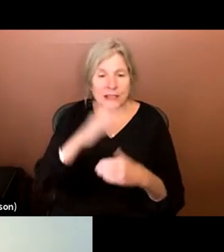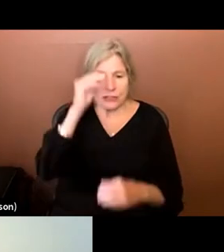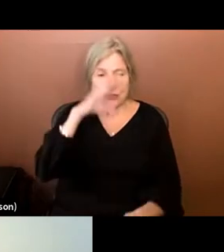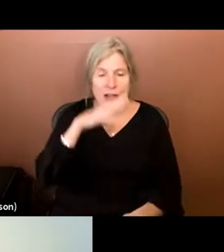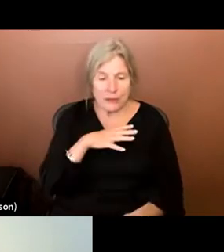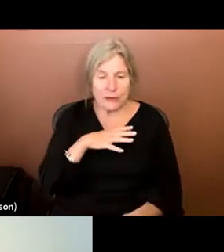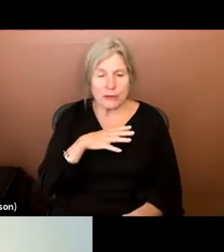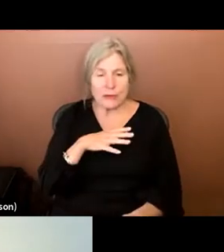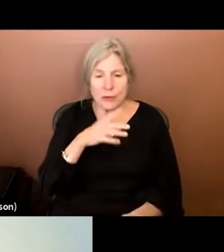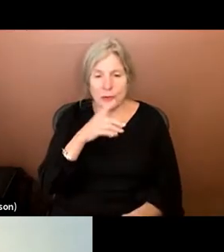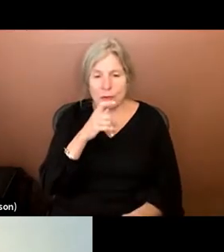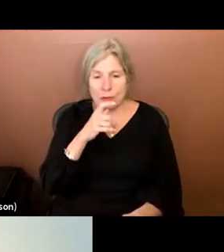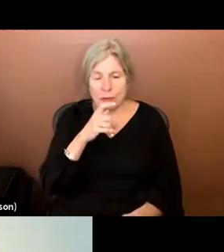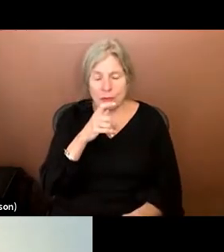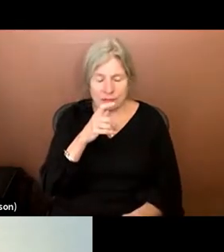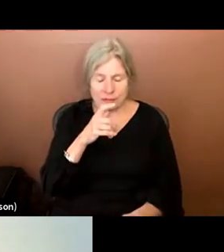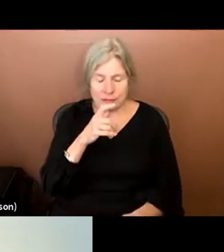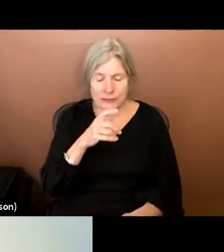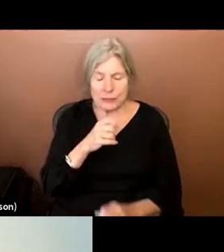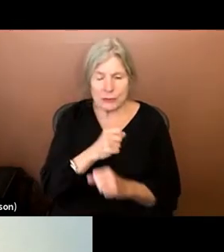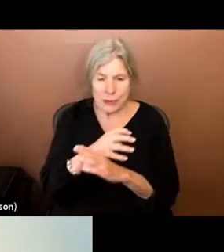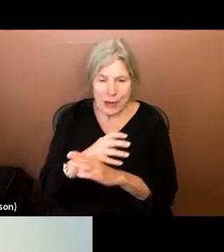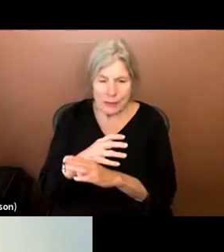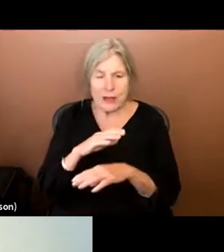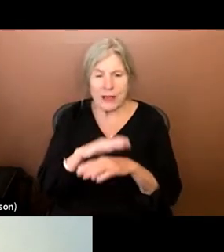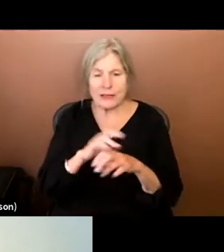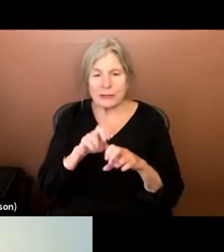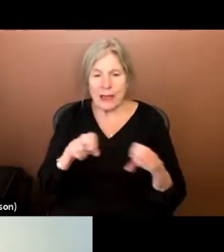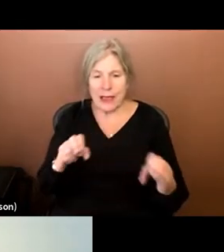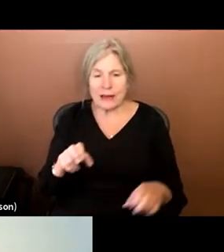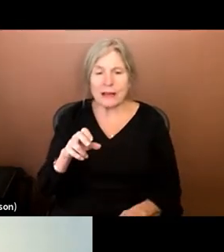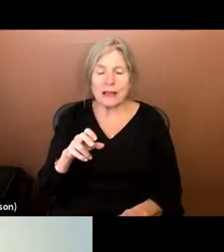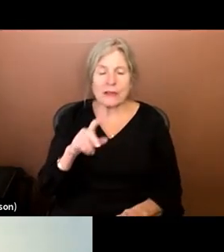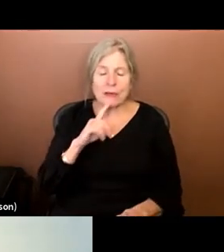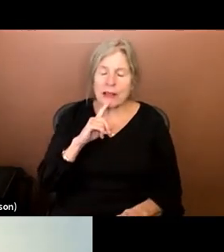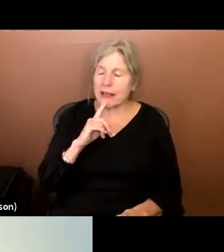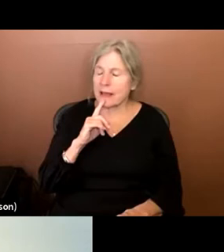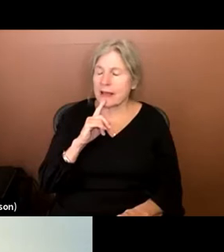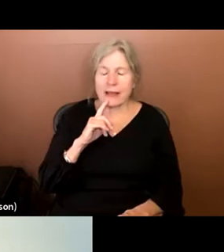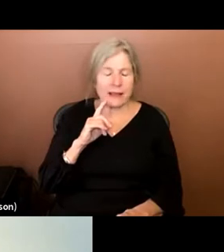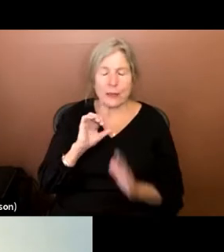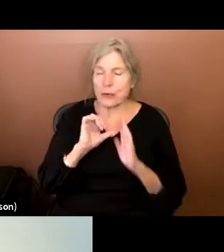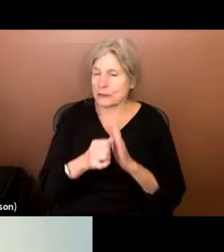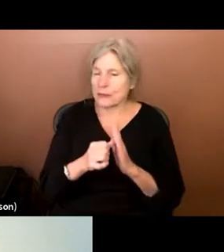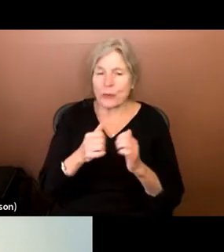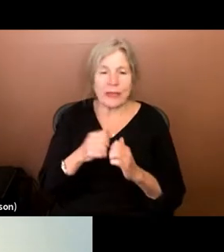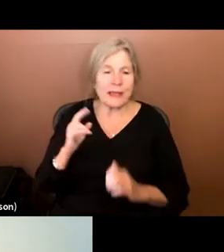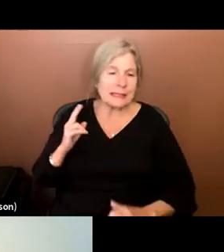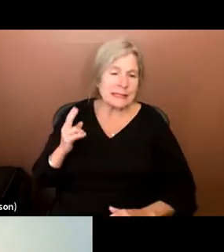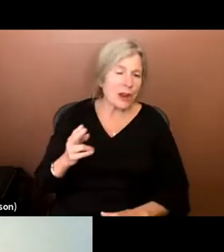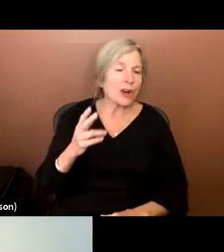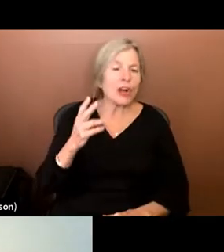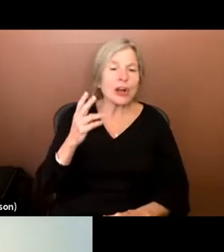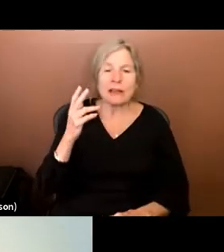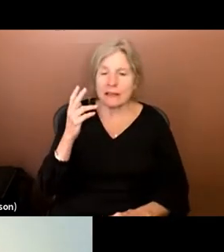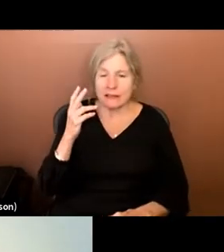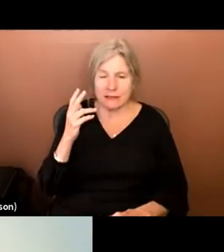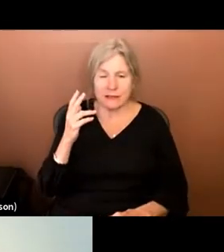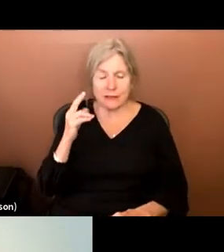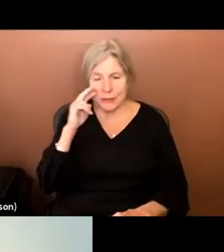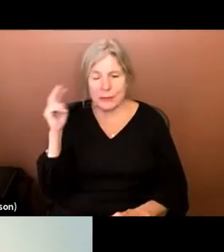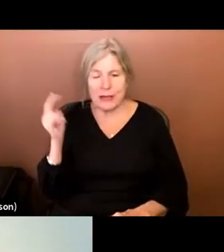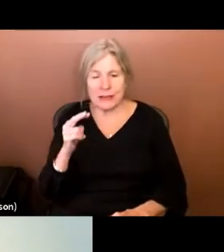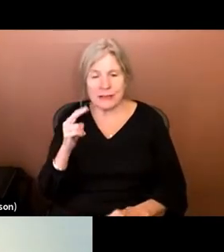prepping for this particular panel, just impressed me with his whole historical perspective of the portrayal of people with disabilities in